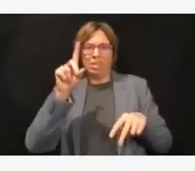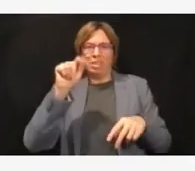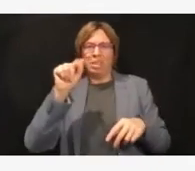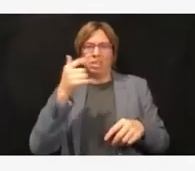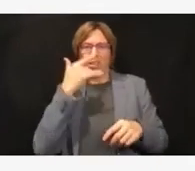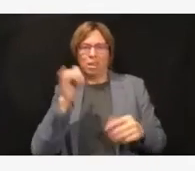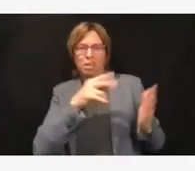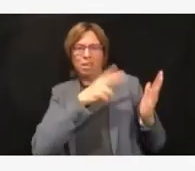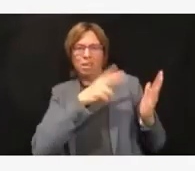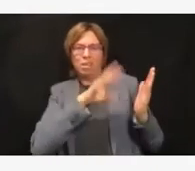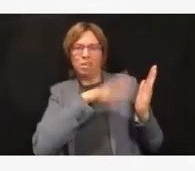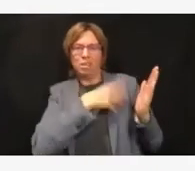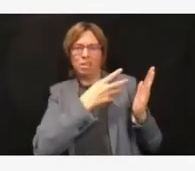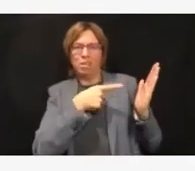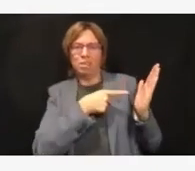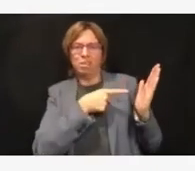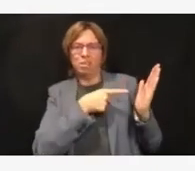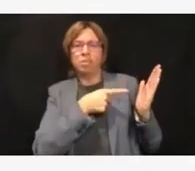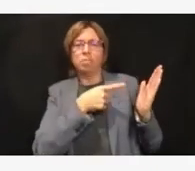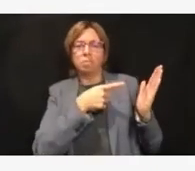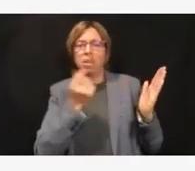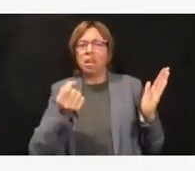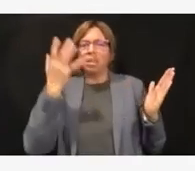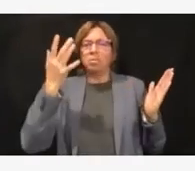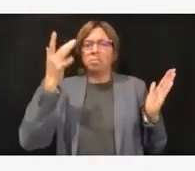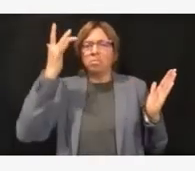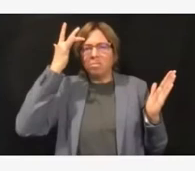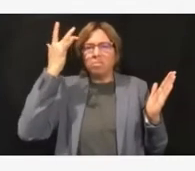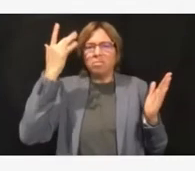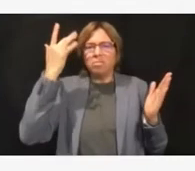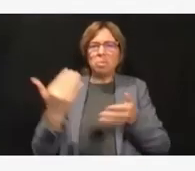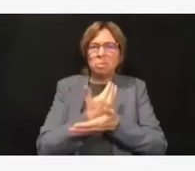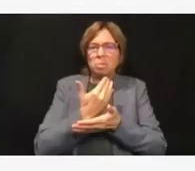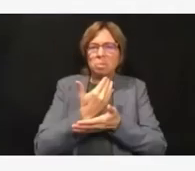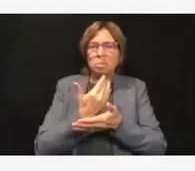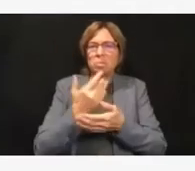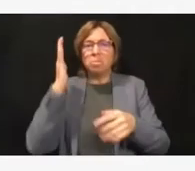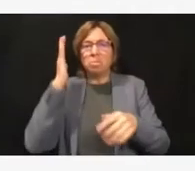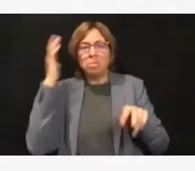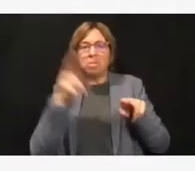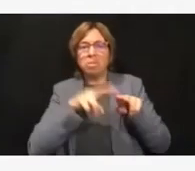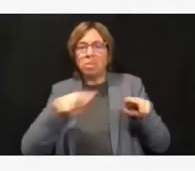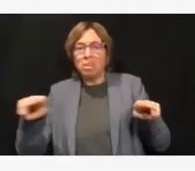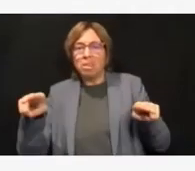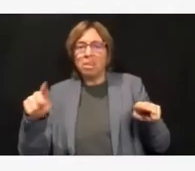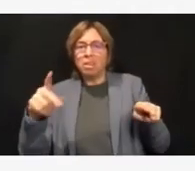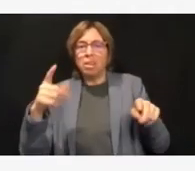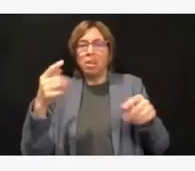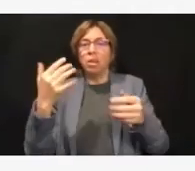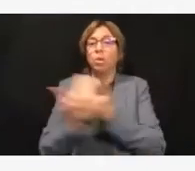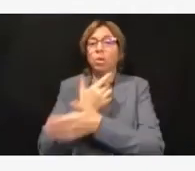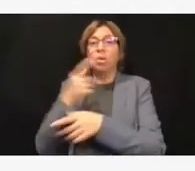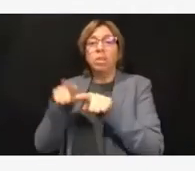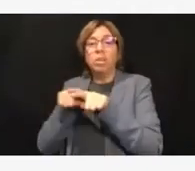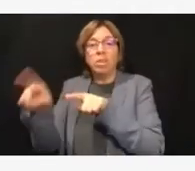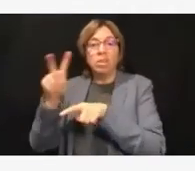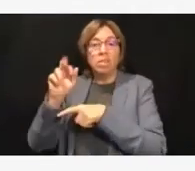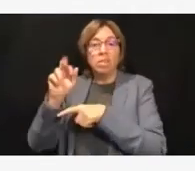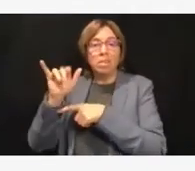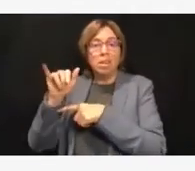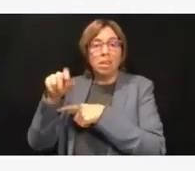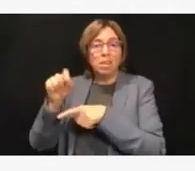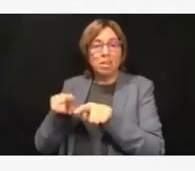a new variant in the community, vaccination rates, access to vaccines, access to